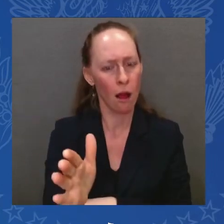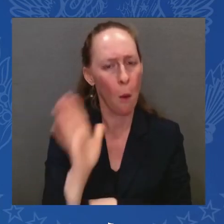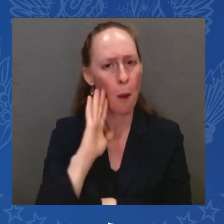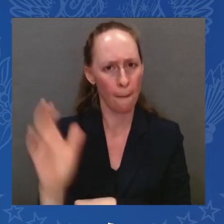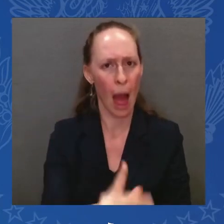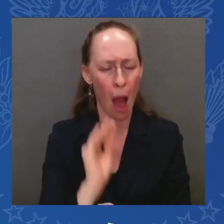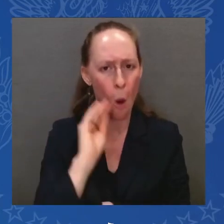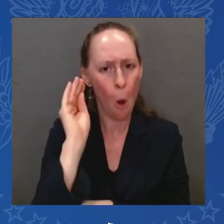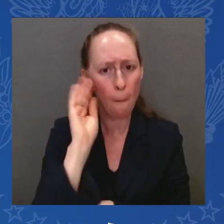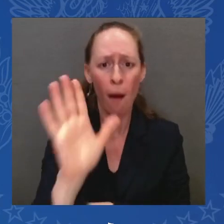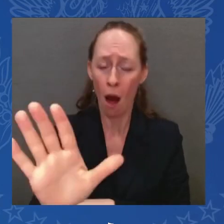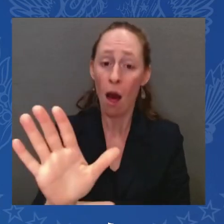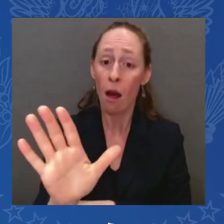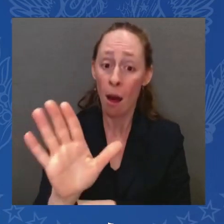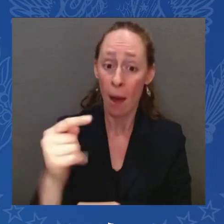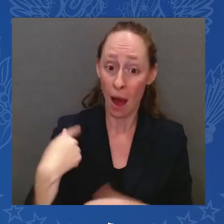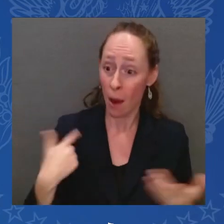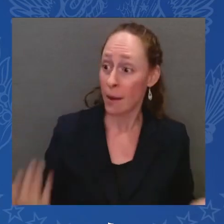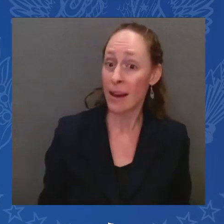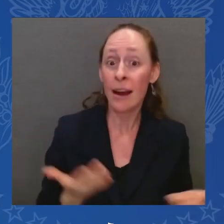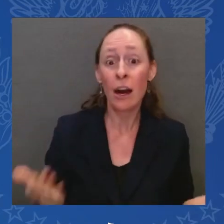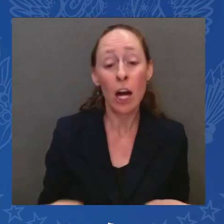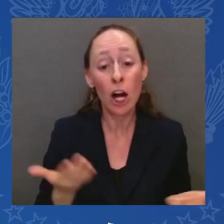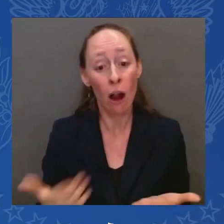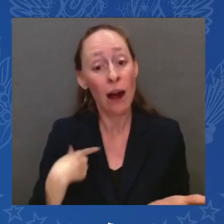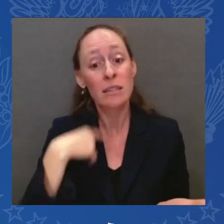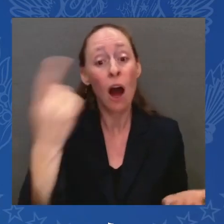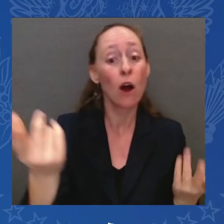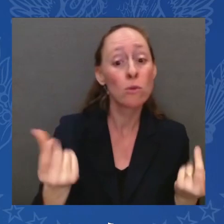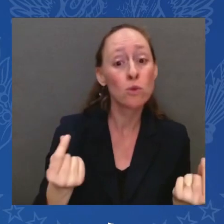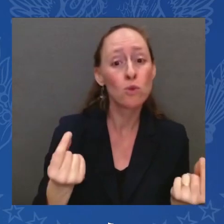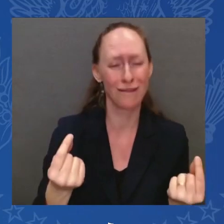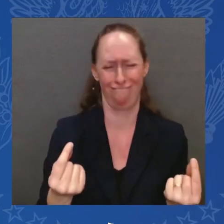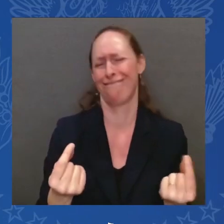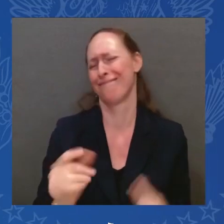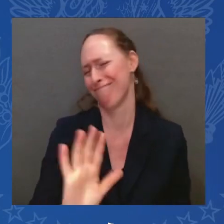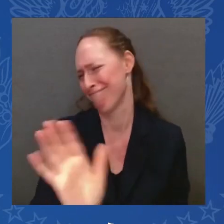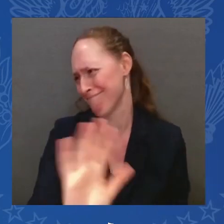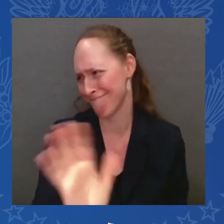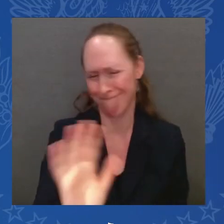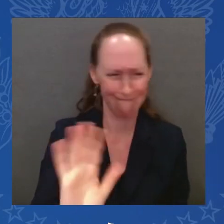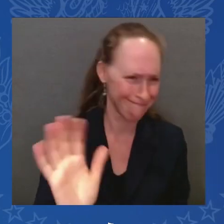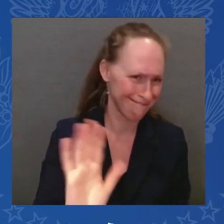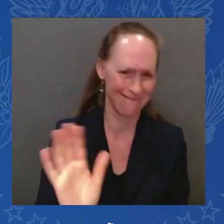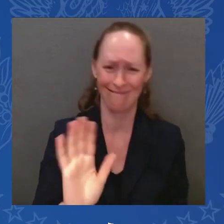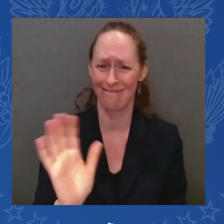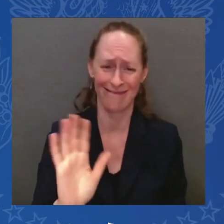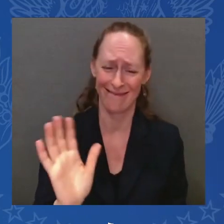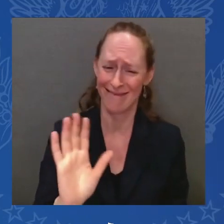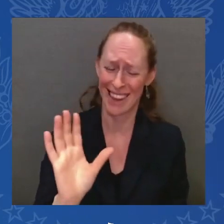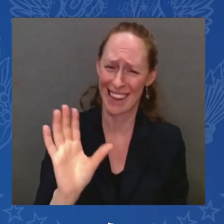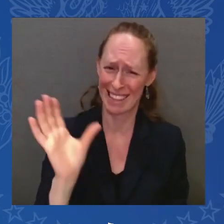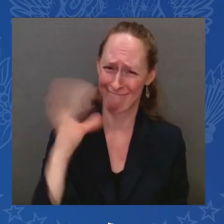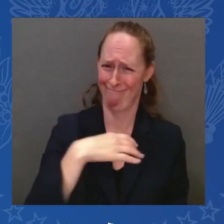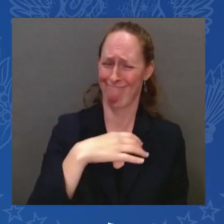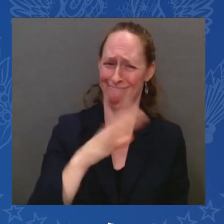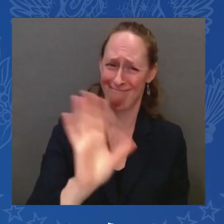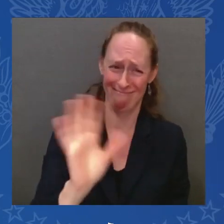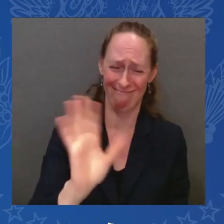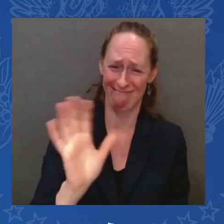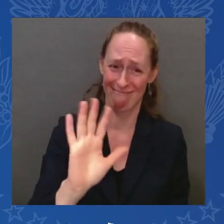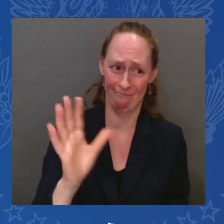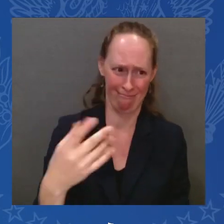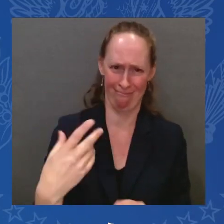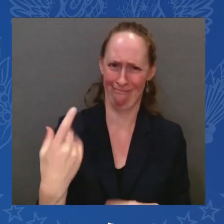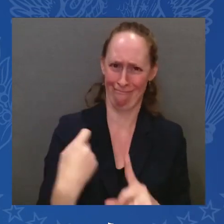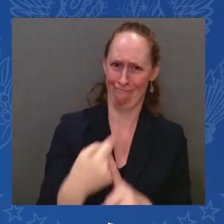what I'm doing is bizarre. So I hope you understand how bizarre I think it would be to try to answer that question. In the